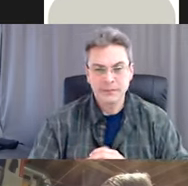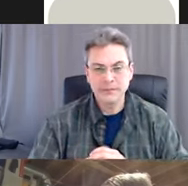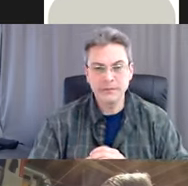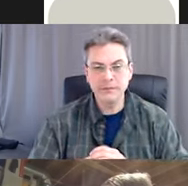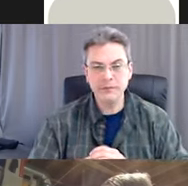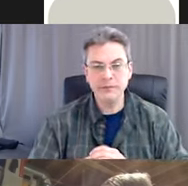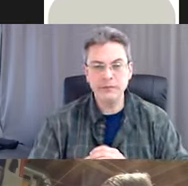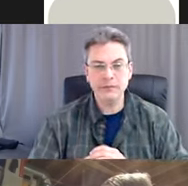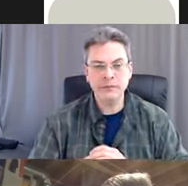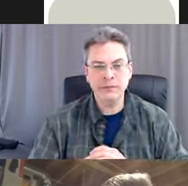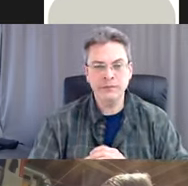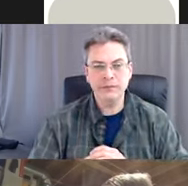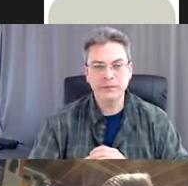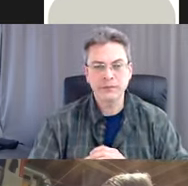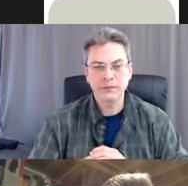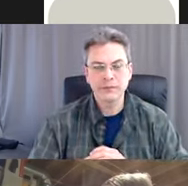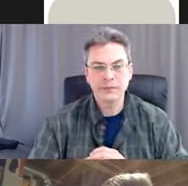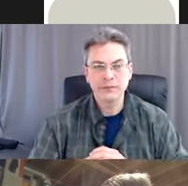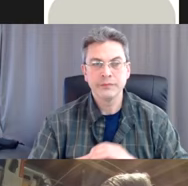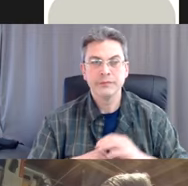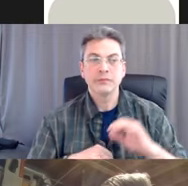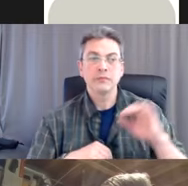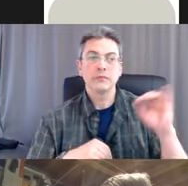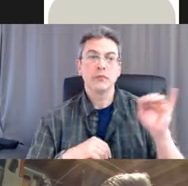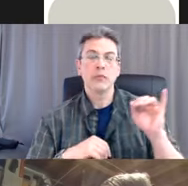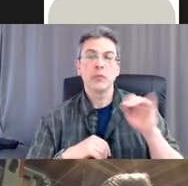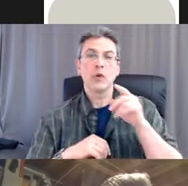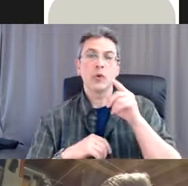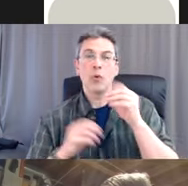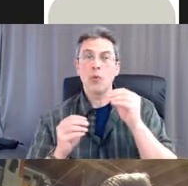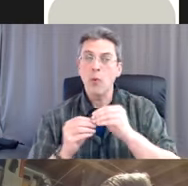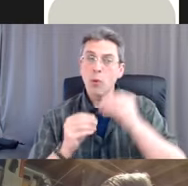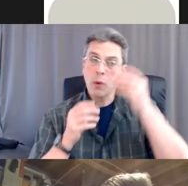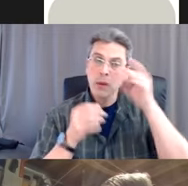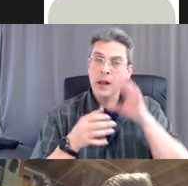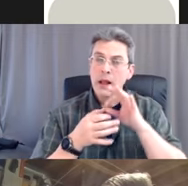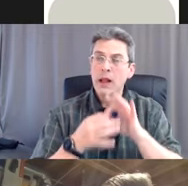there's also more information on medical masks and respirators. Uh,